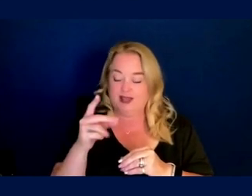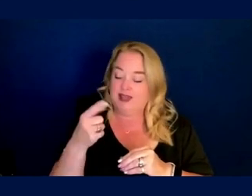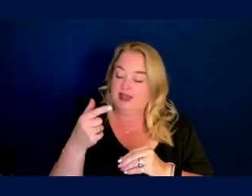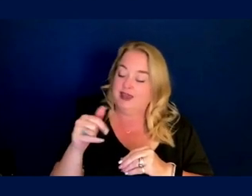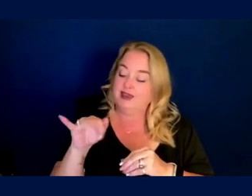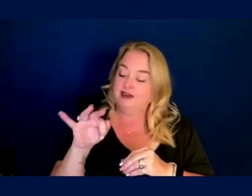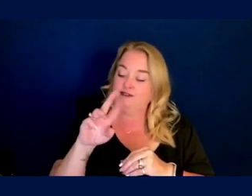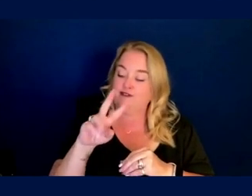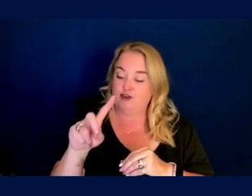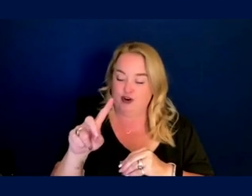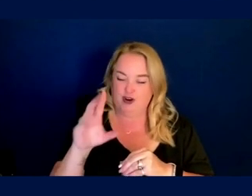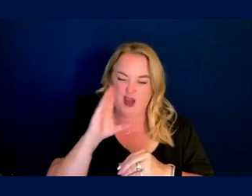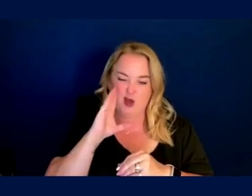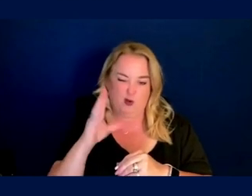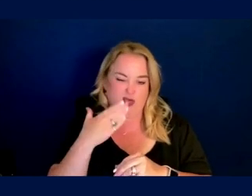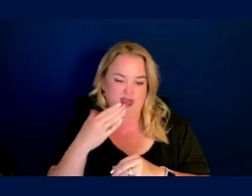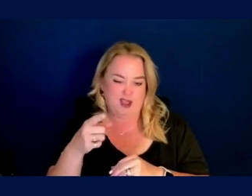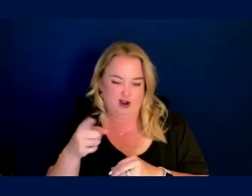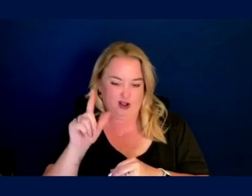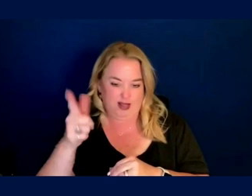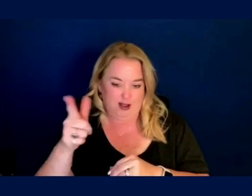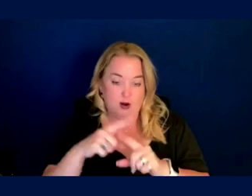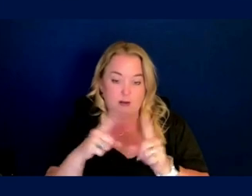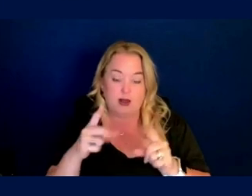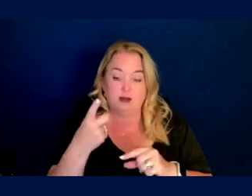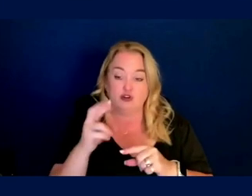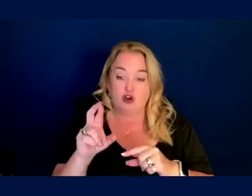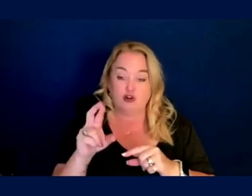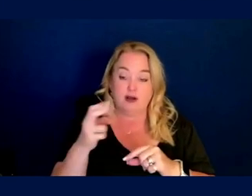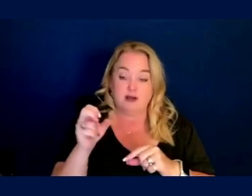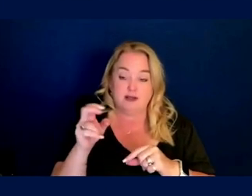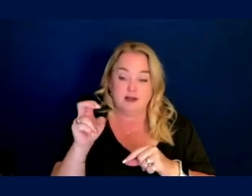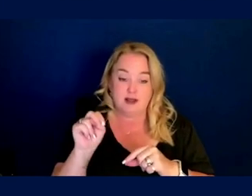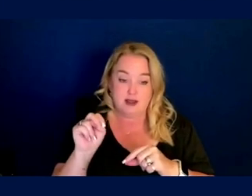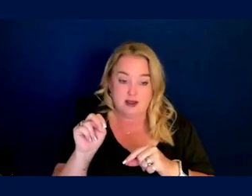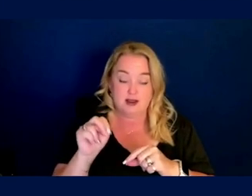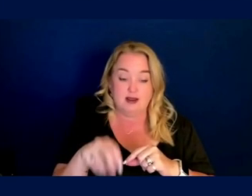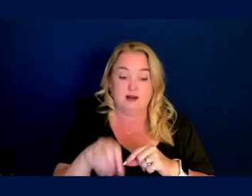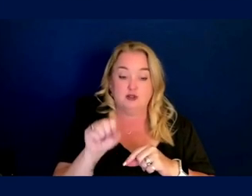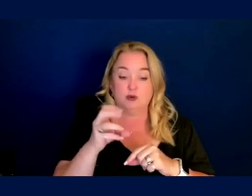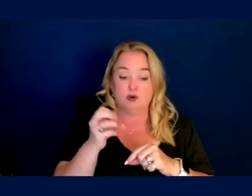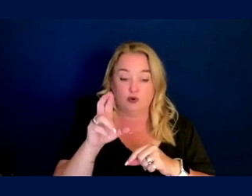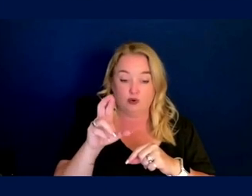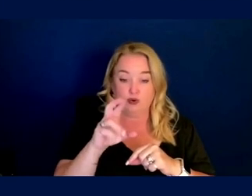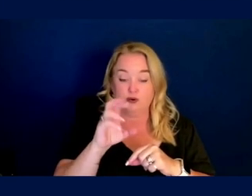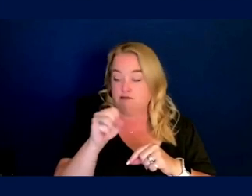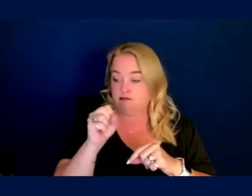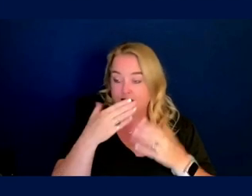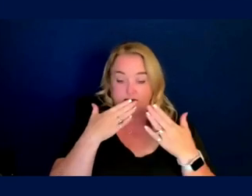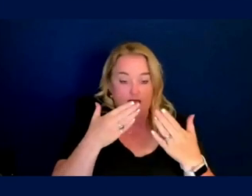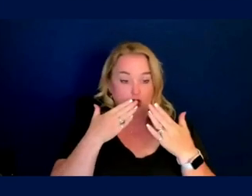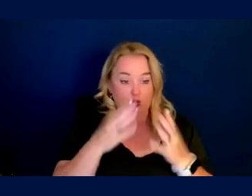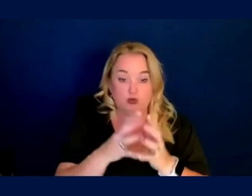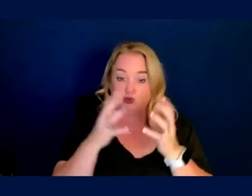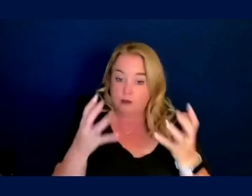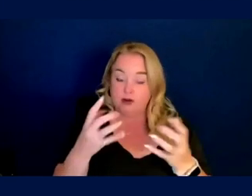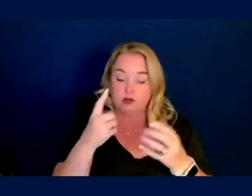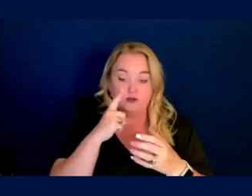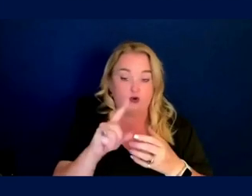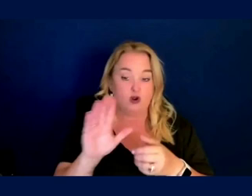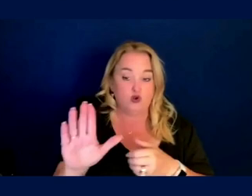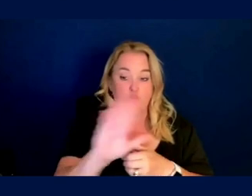later and thank her individually. Uh, Dr. Husnain, Dr. Swinor, thank you so much for